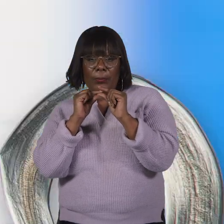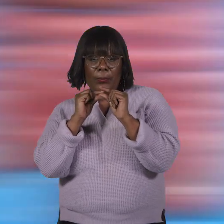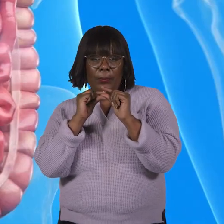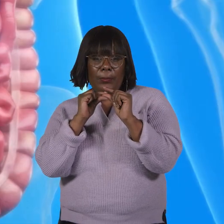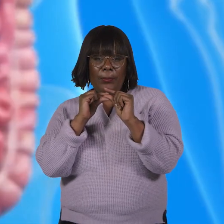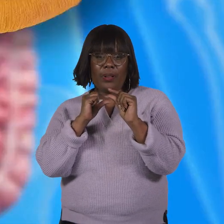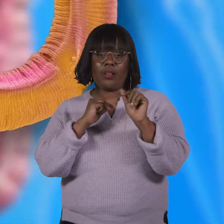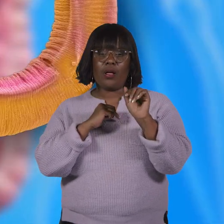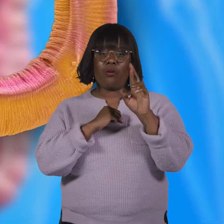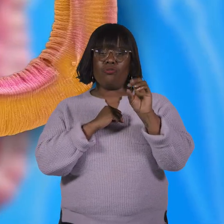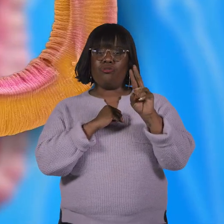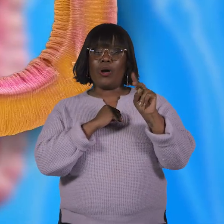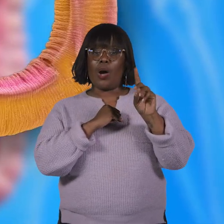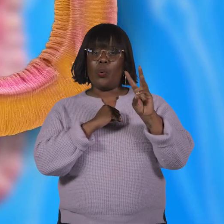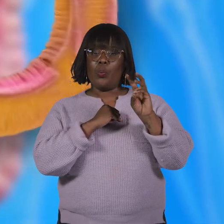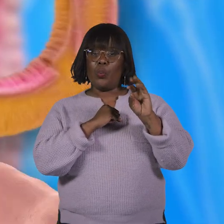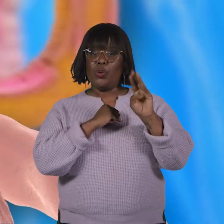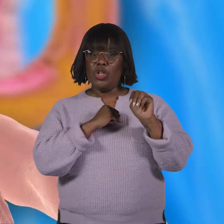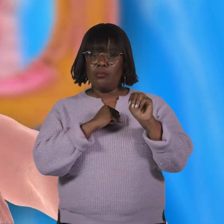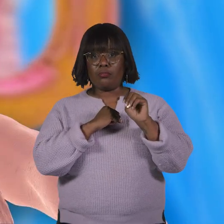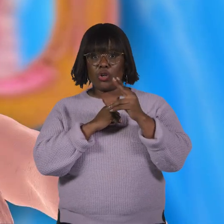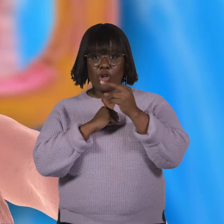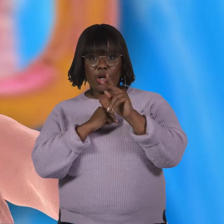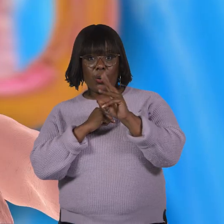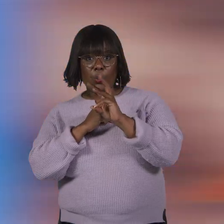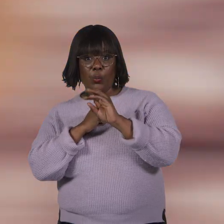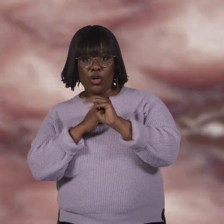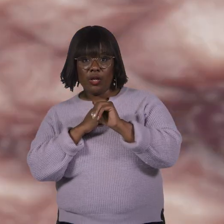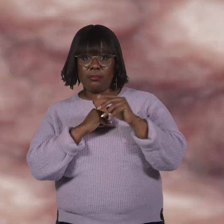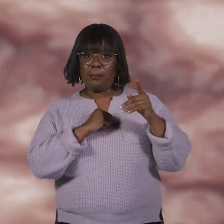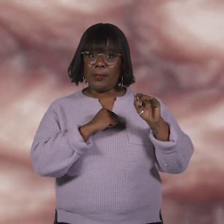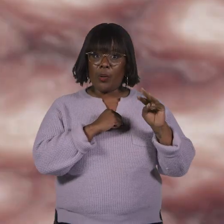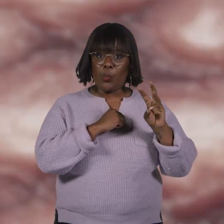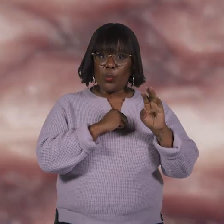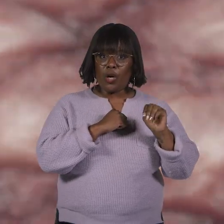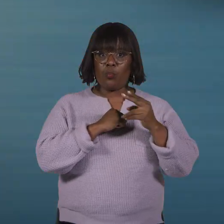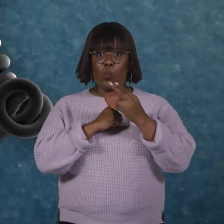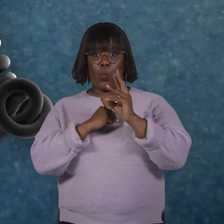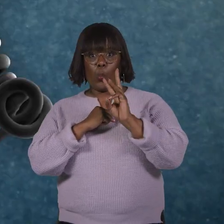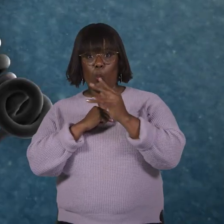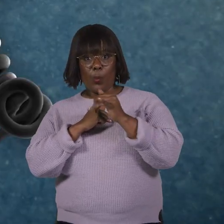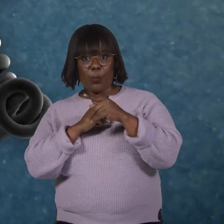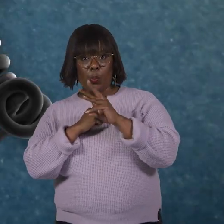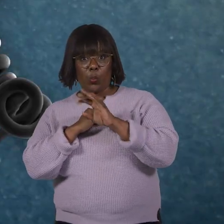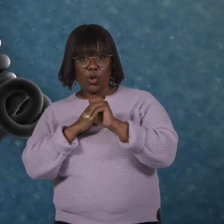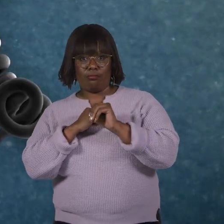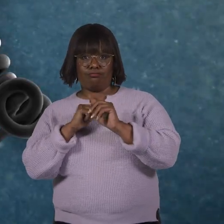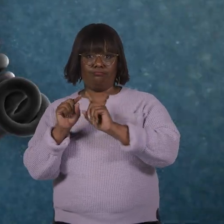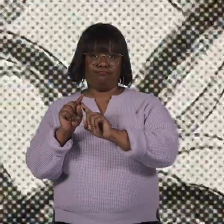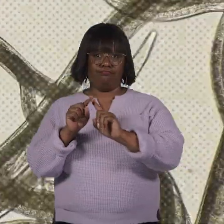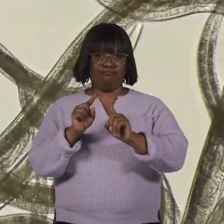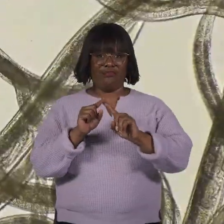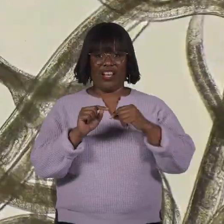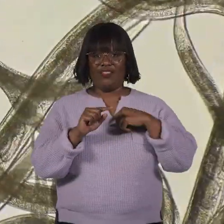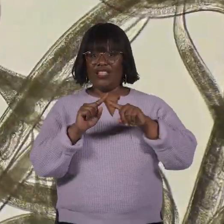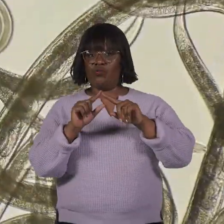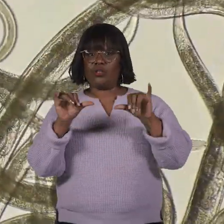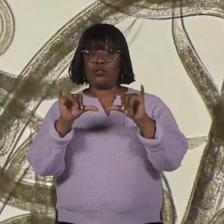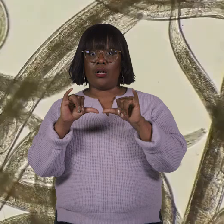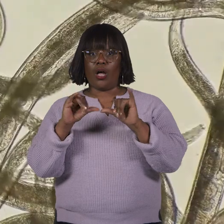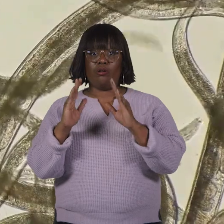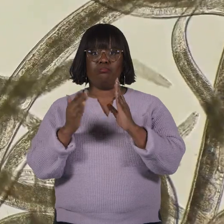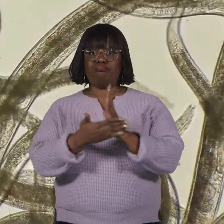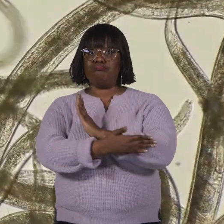worms that include roundworms, hookworms, pinworms, and whipworms. They can